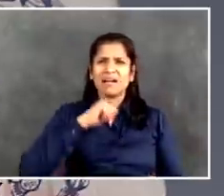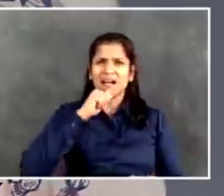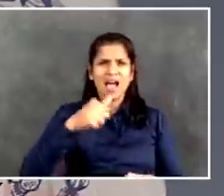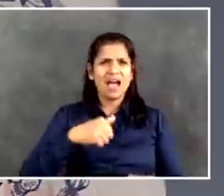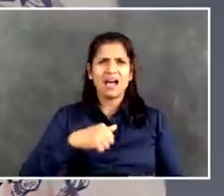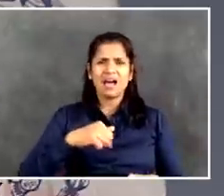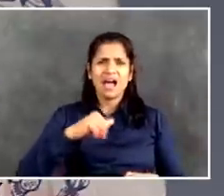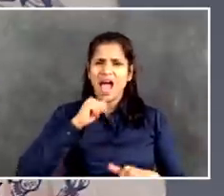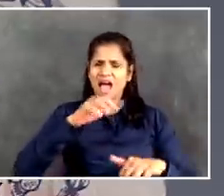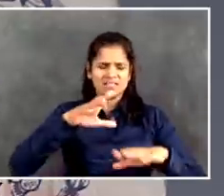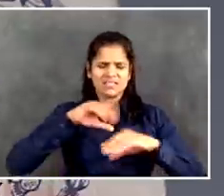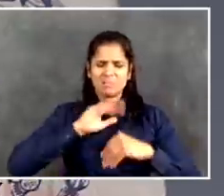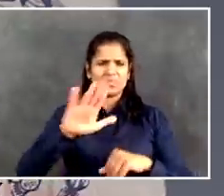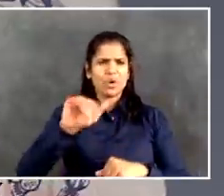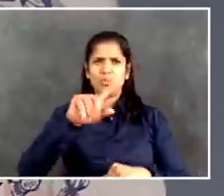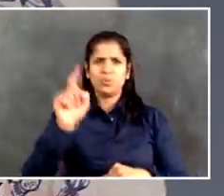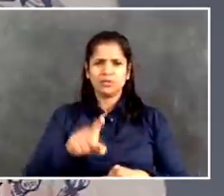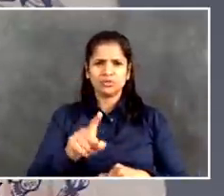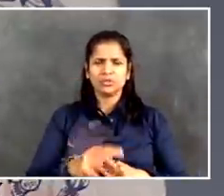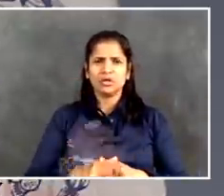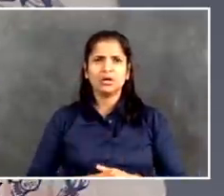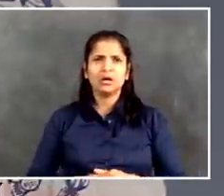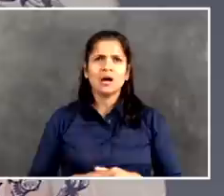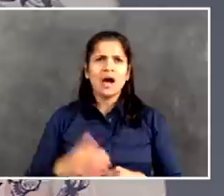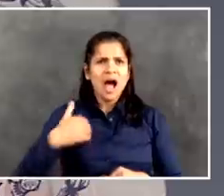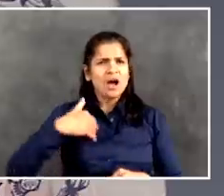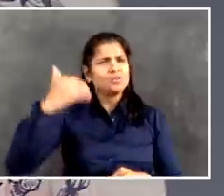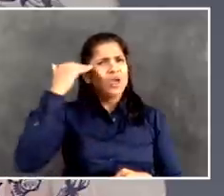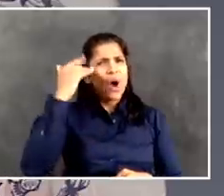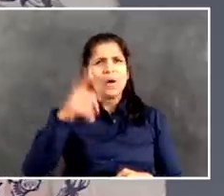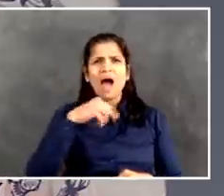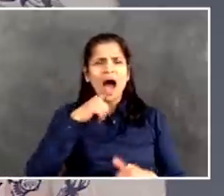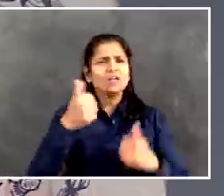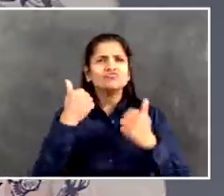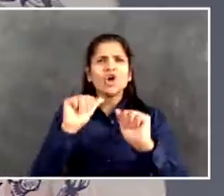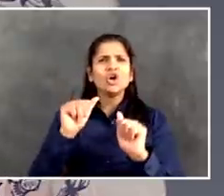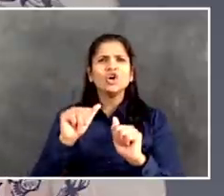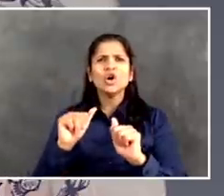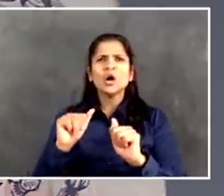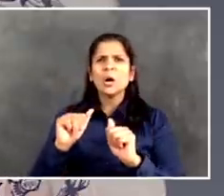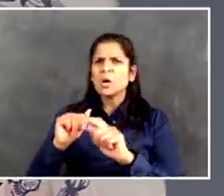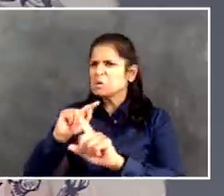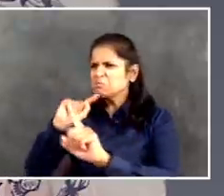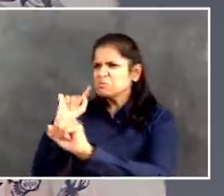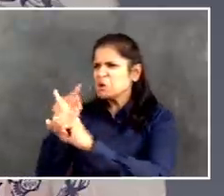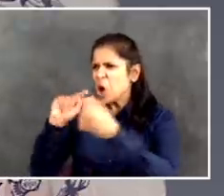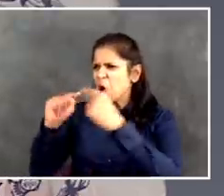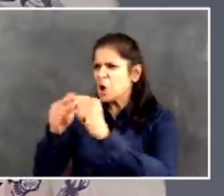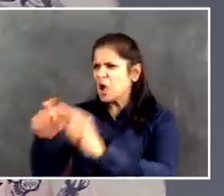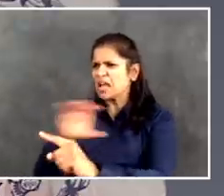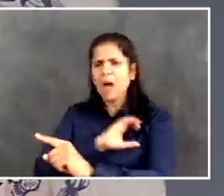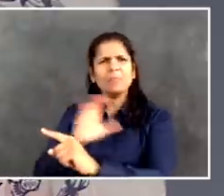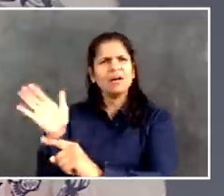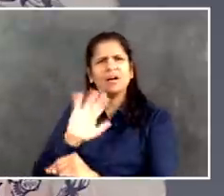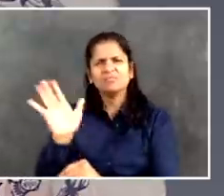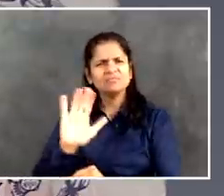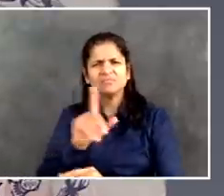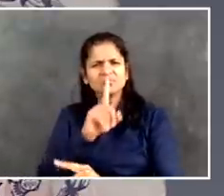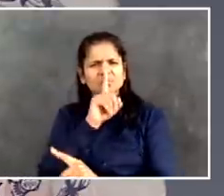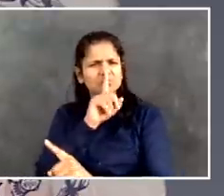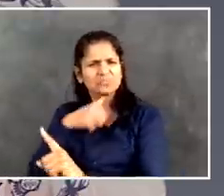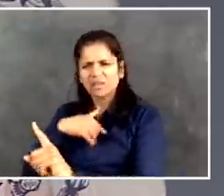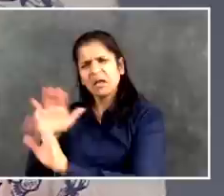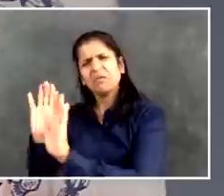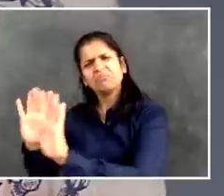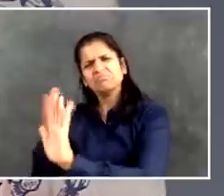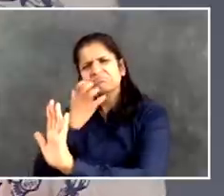inadvertently does so. They have been working constantly to address homelessness with our Department